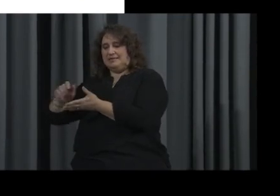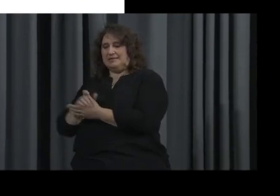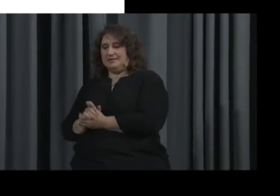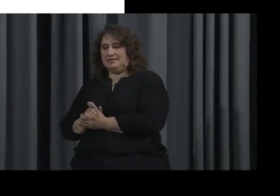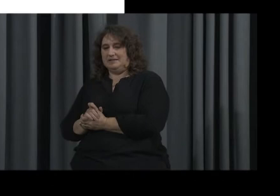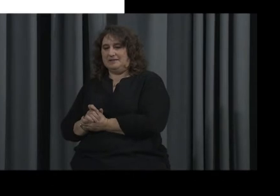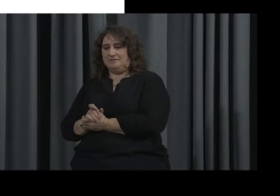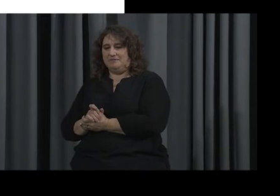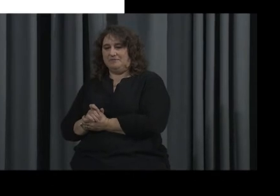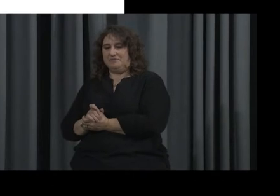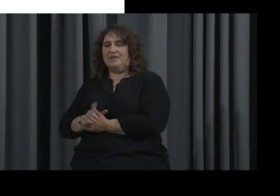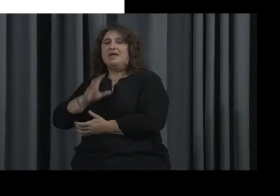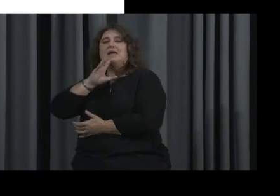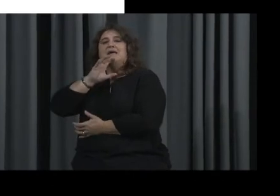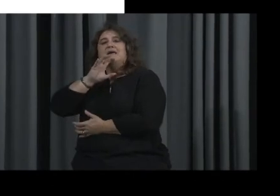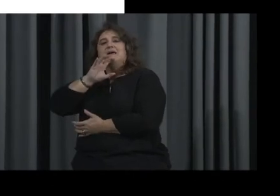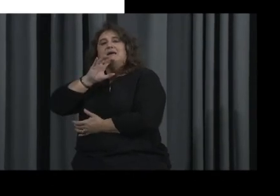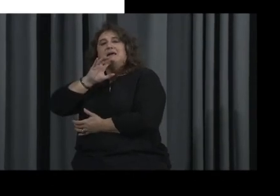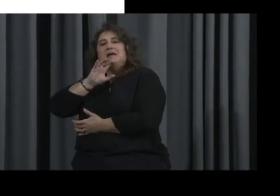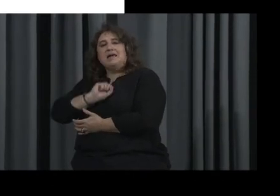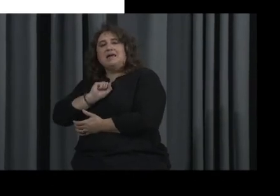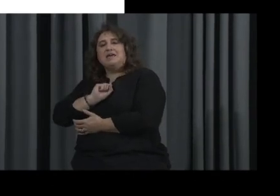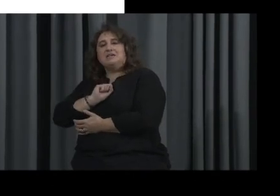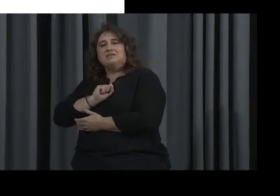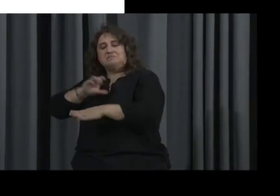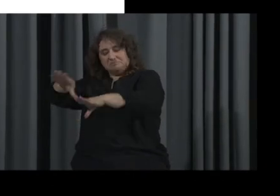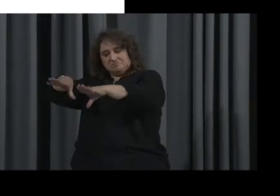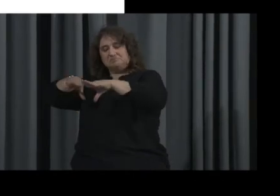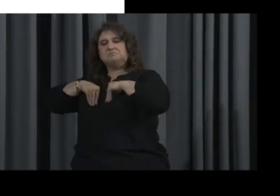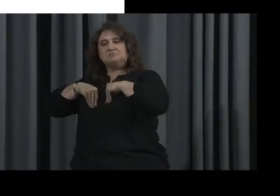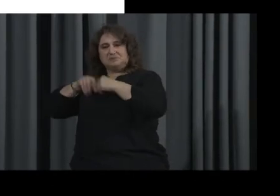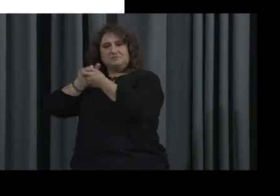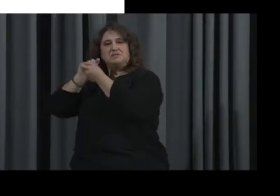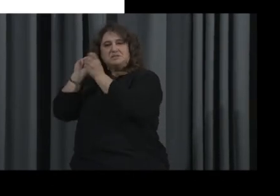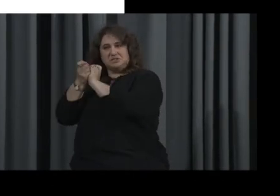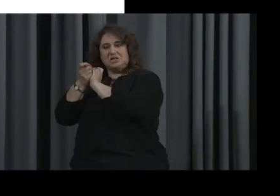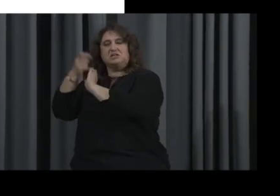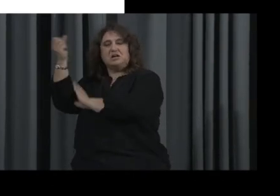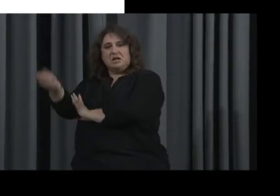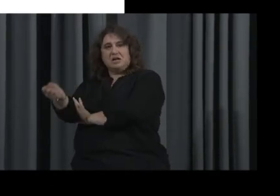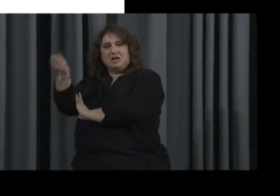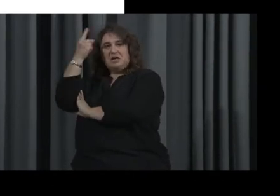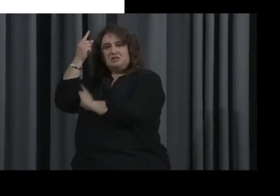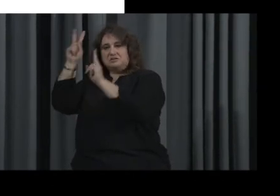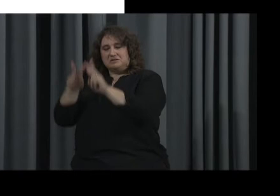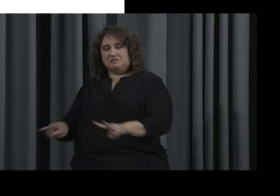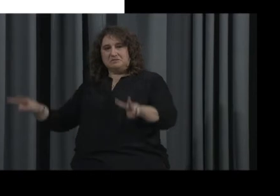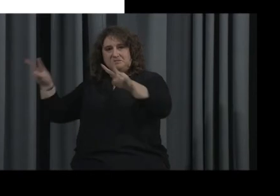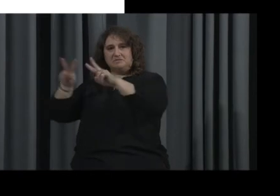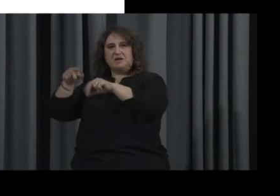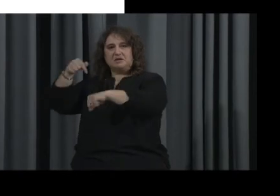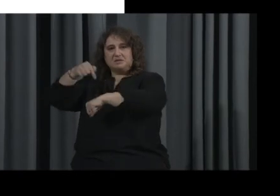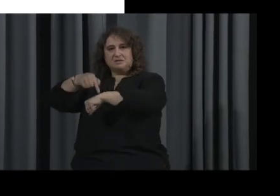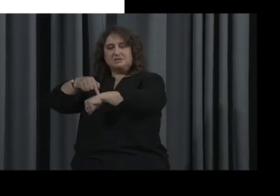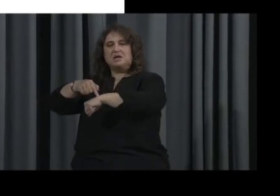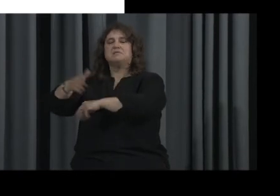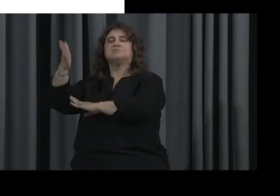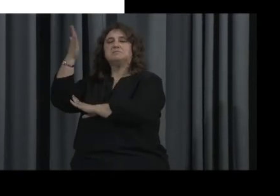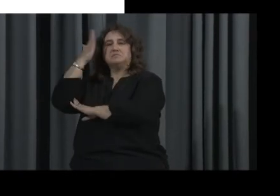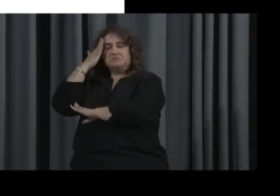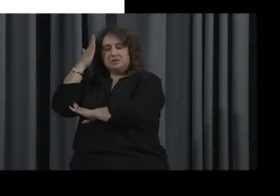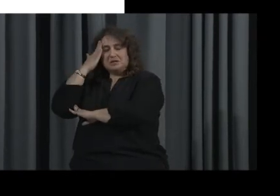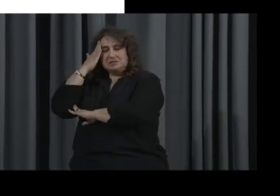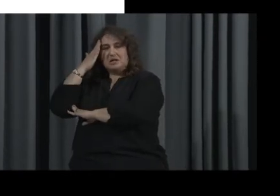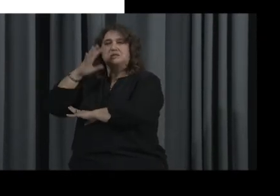it's defined as aging, as embracing change, understanding the value of time, acknowledging